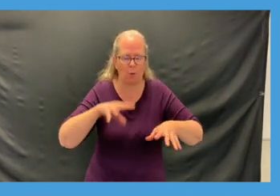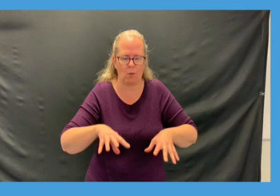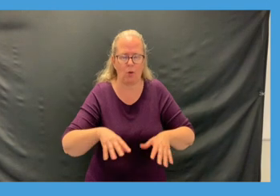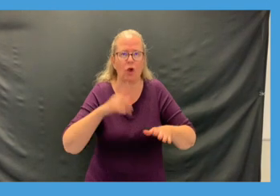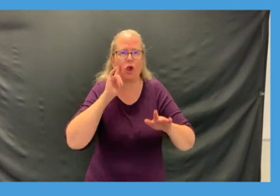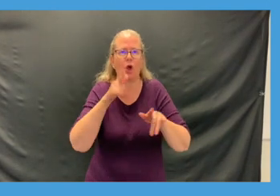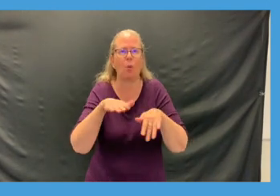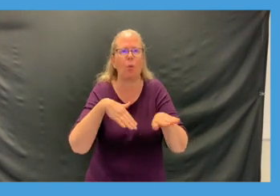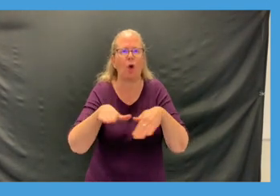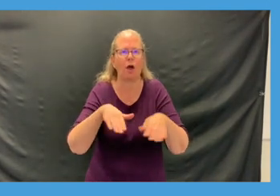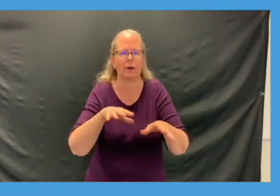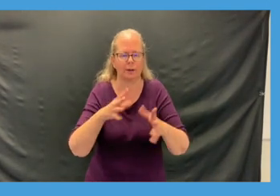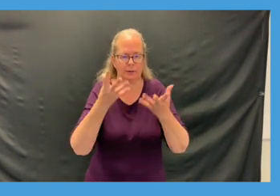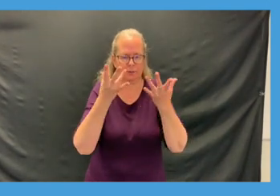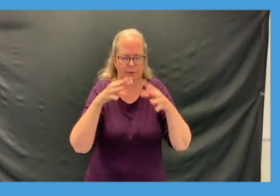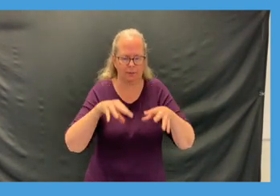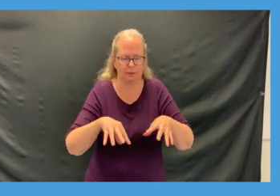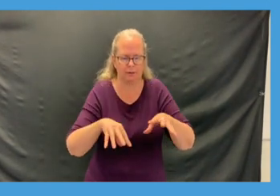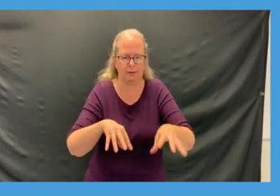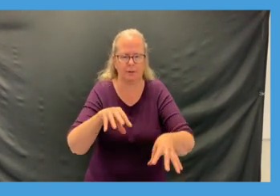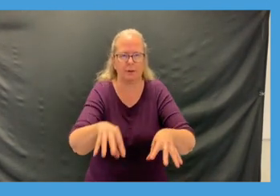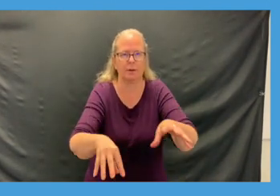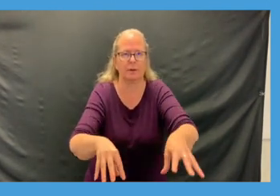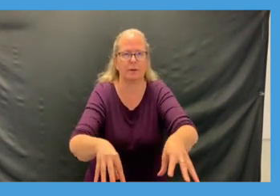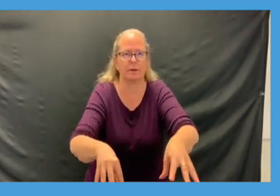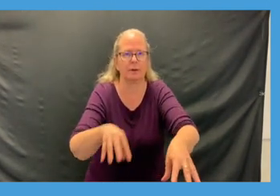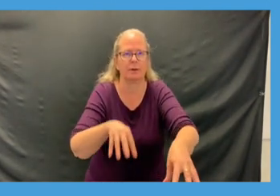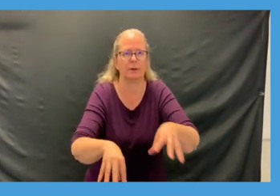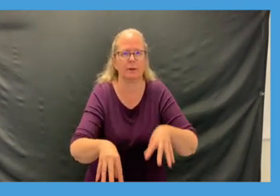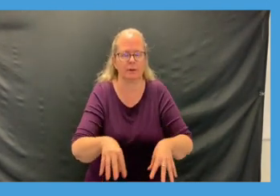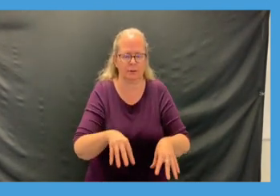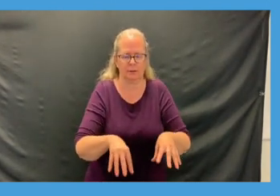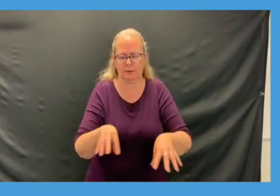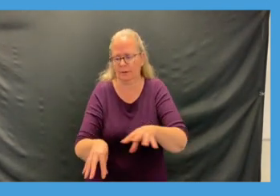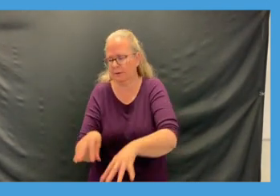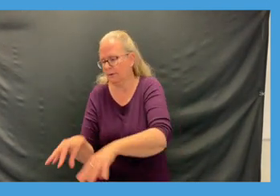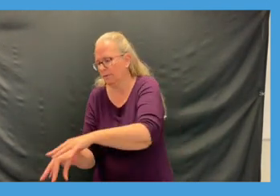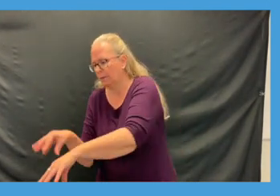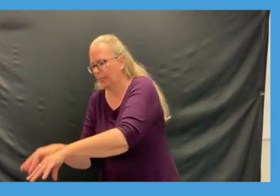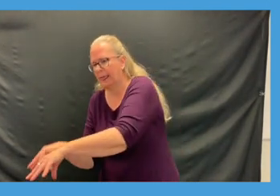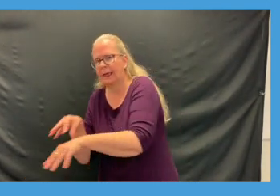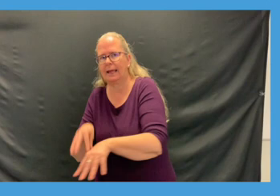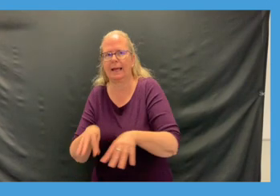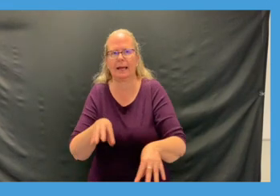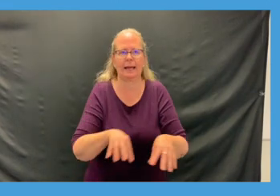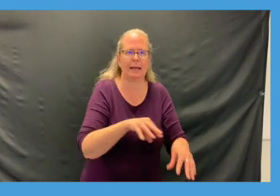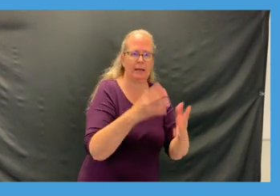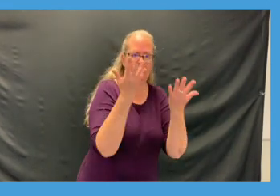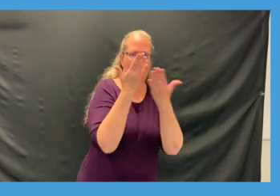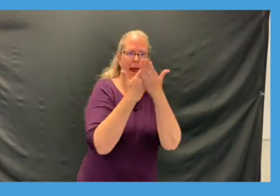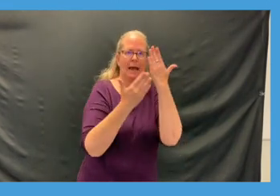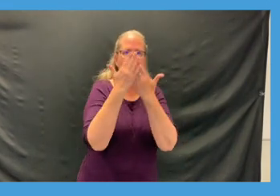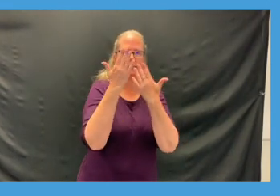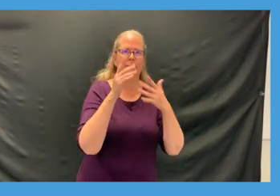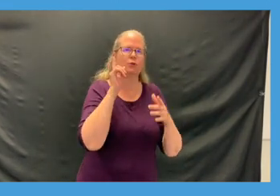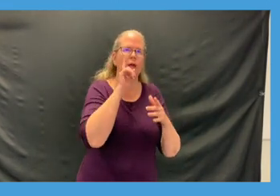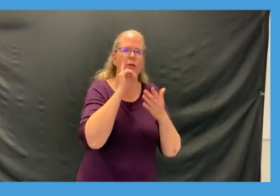arms forward a bit maybe walk them back walk them to the side just see where you feel all that stretch